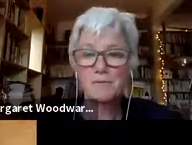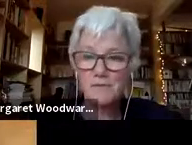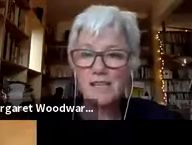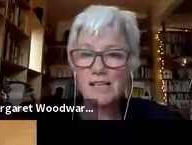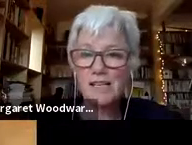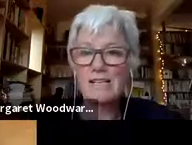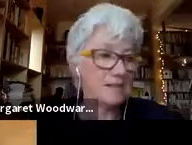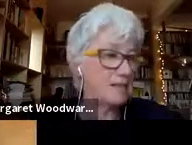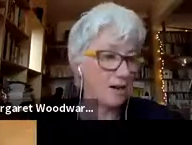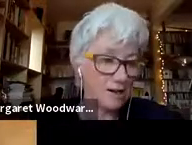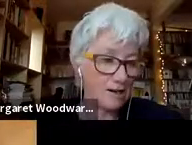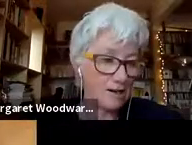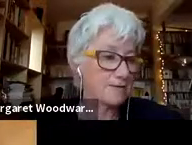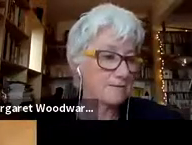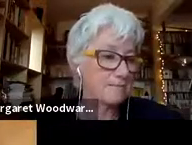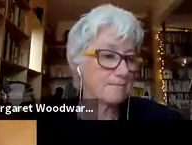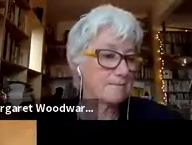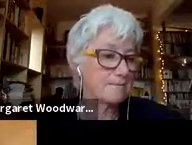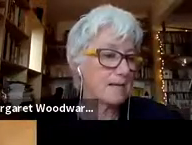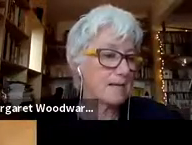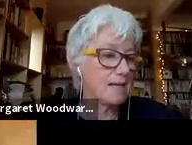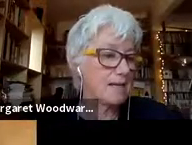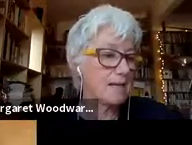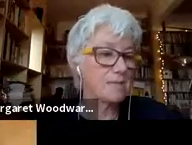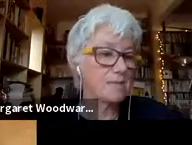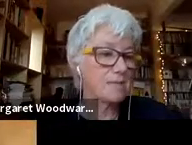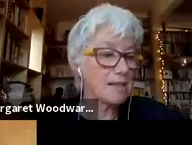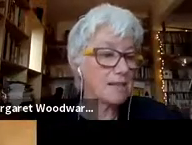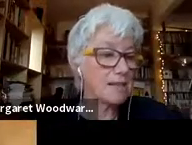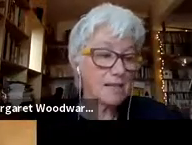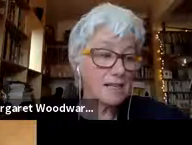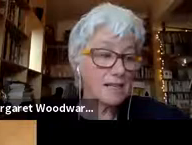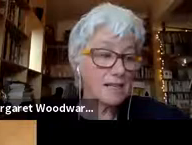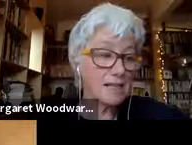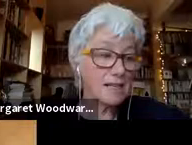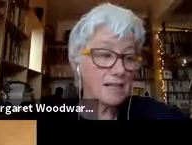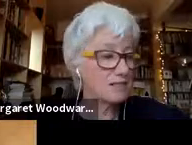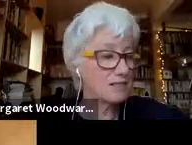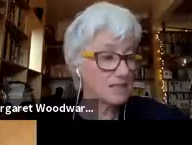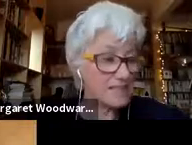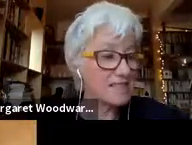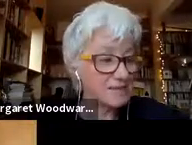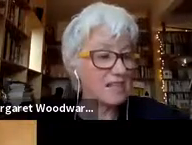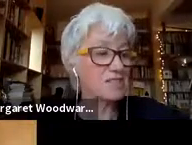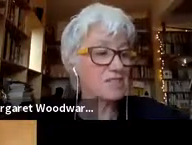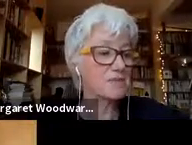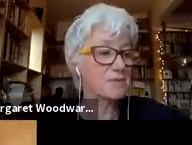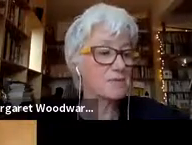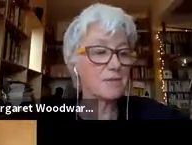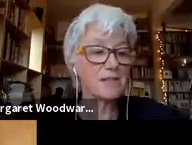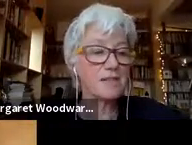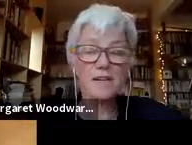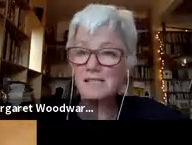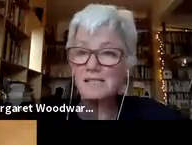but residing in Ireland. The Beinecke Library has an extensive collection of